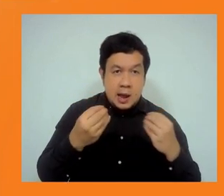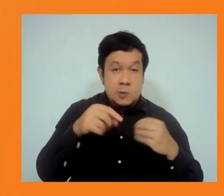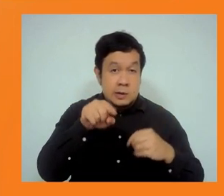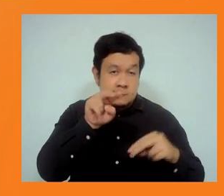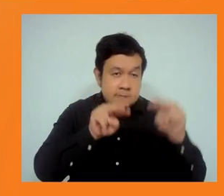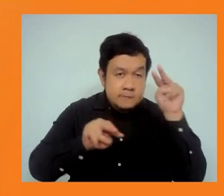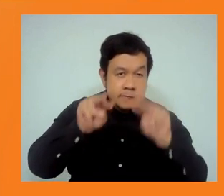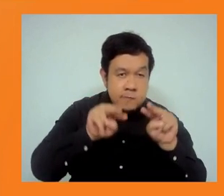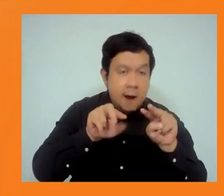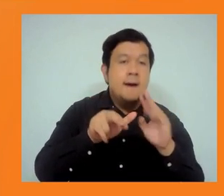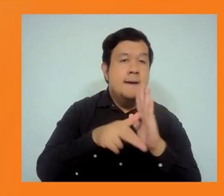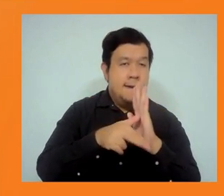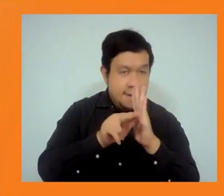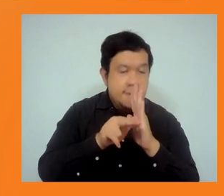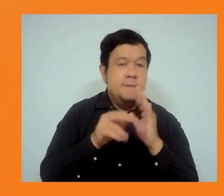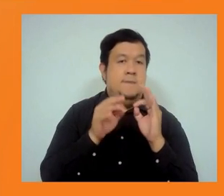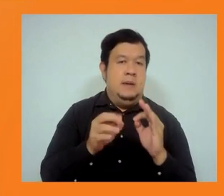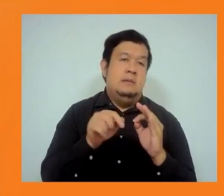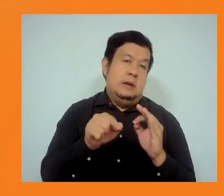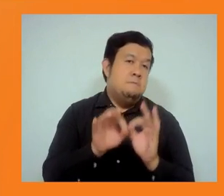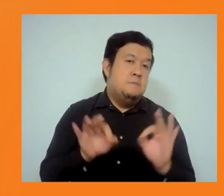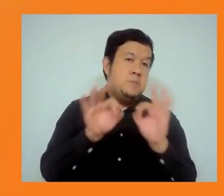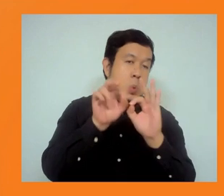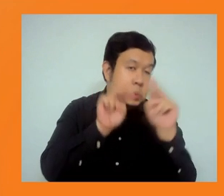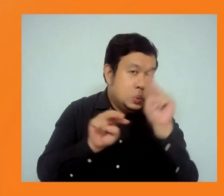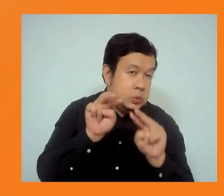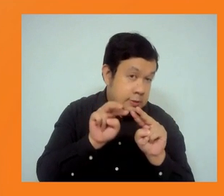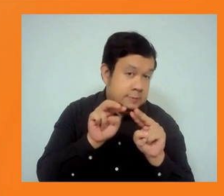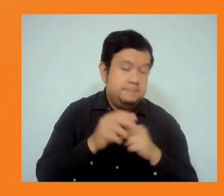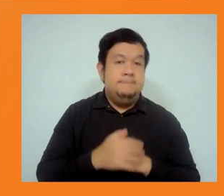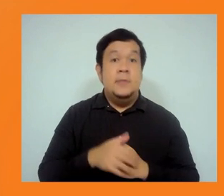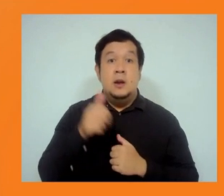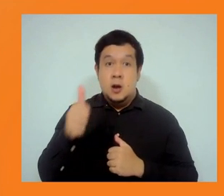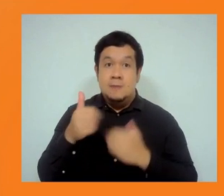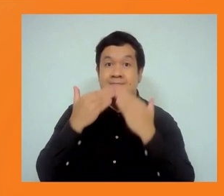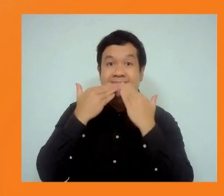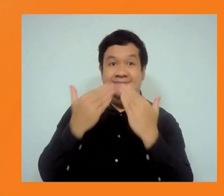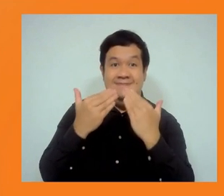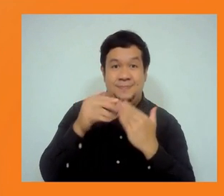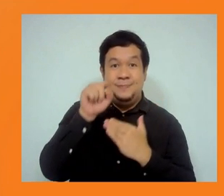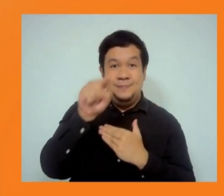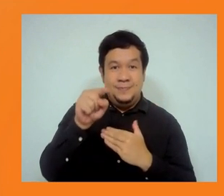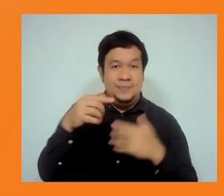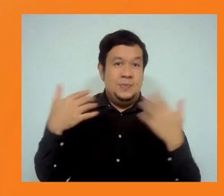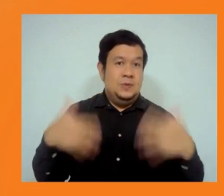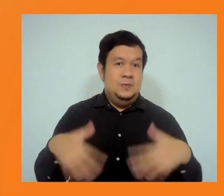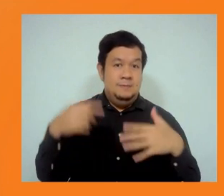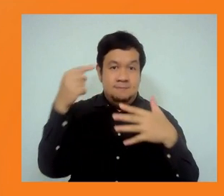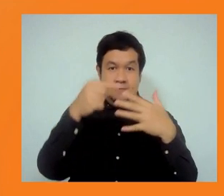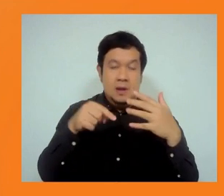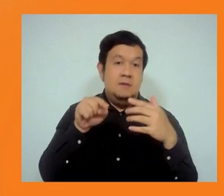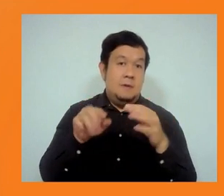Thank you. Thank you very much, Hamanta. I think you touched upon some very important points like the weakness of